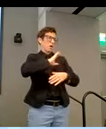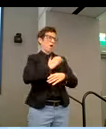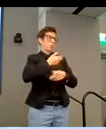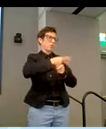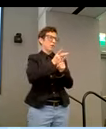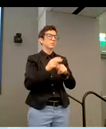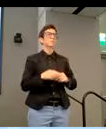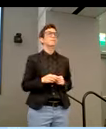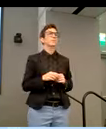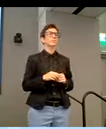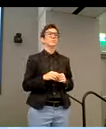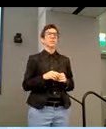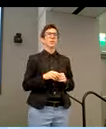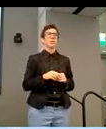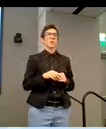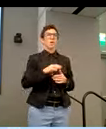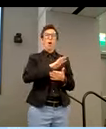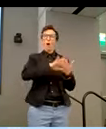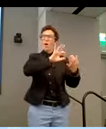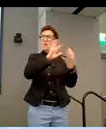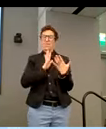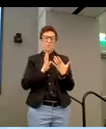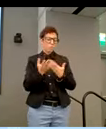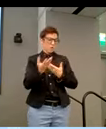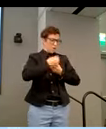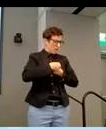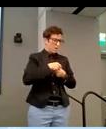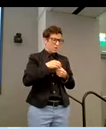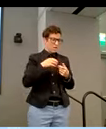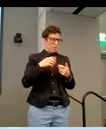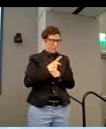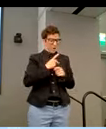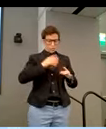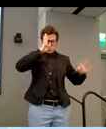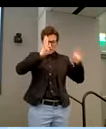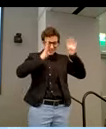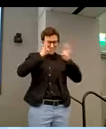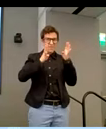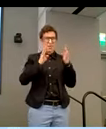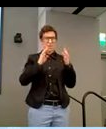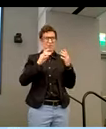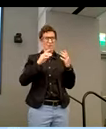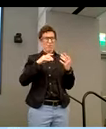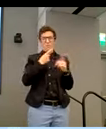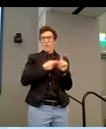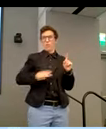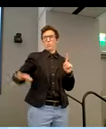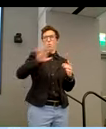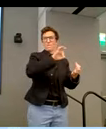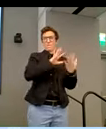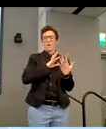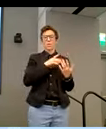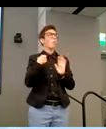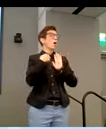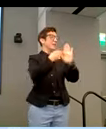And so again, we take all this to heart. And this is how we kind of build and innovate off of the great feedback that we get. And I think an example that